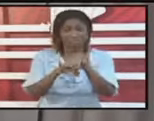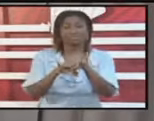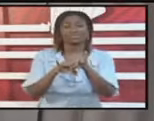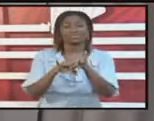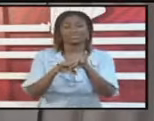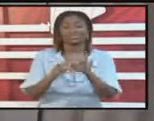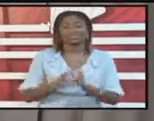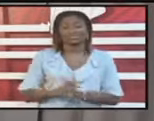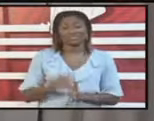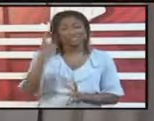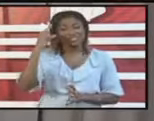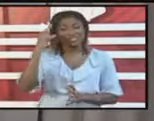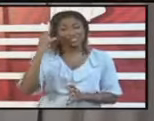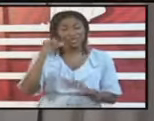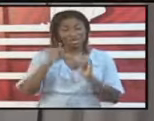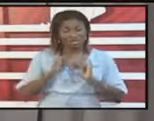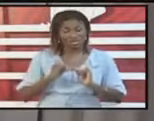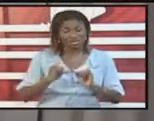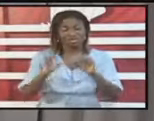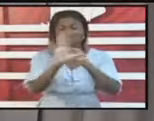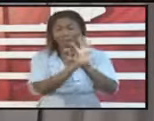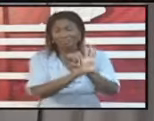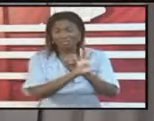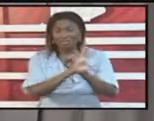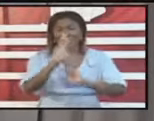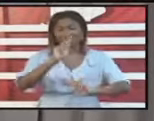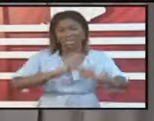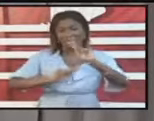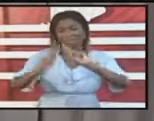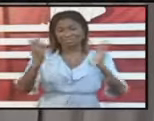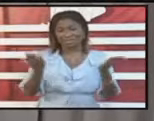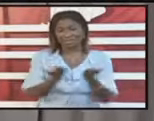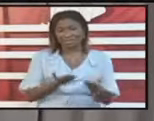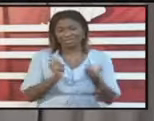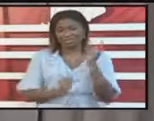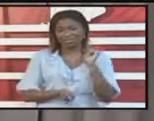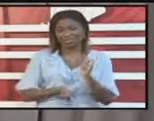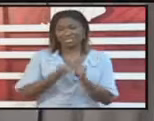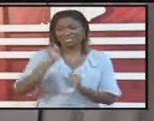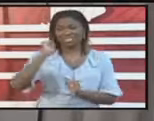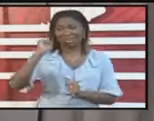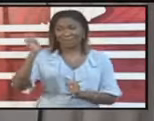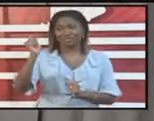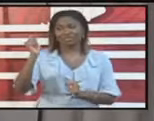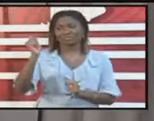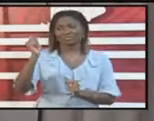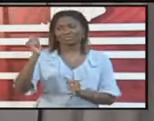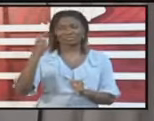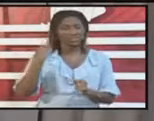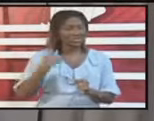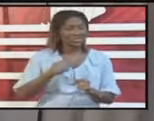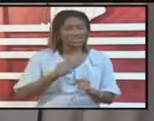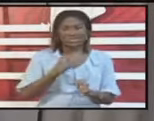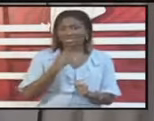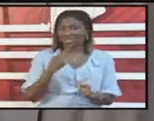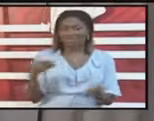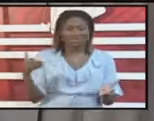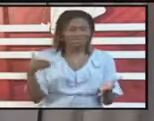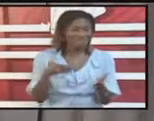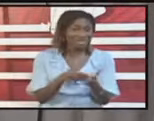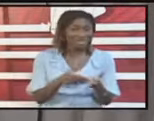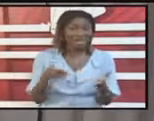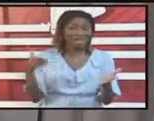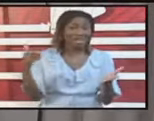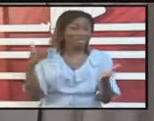pop it continuing to protect the population here in Trinidad and Tobago and we cannot overemphasize or underemphasize